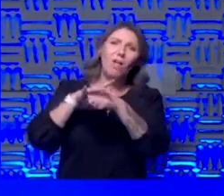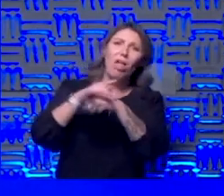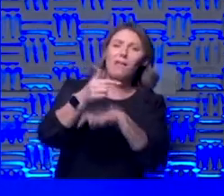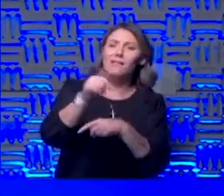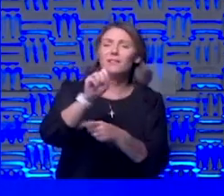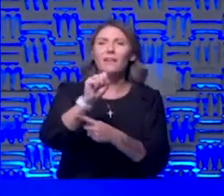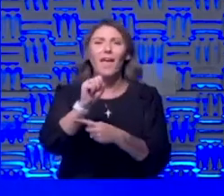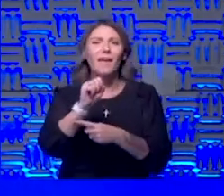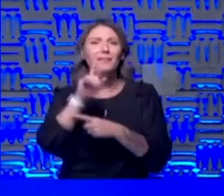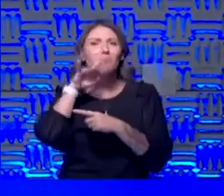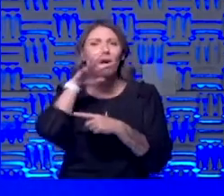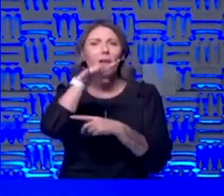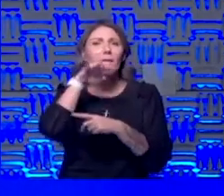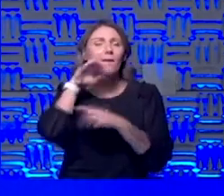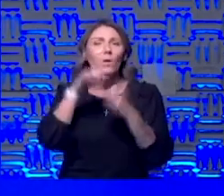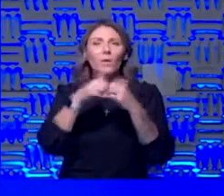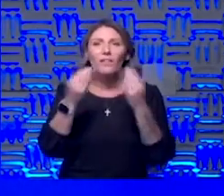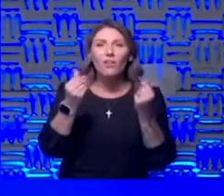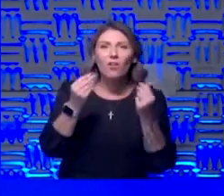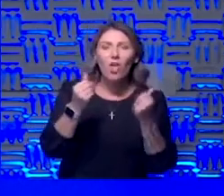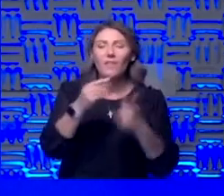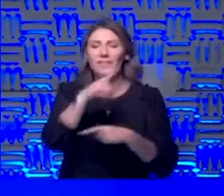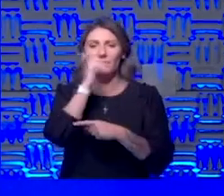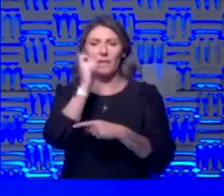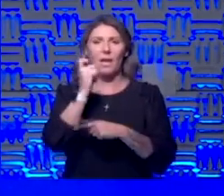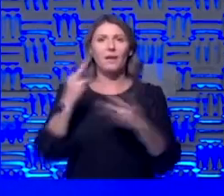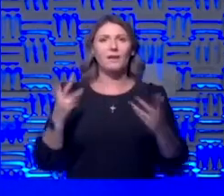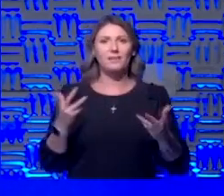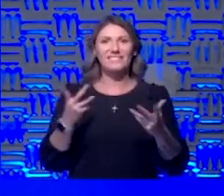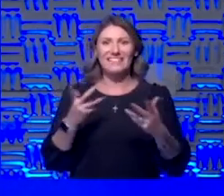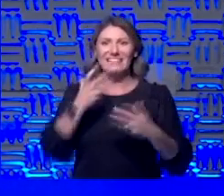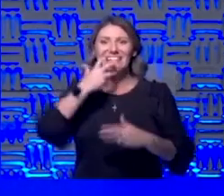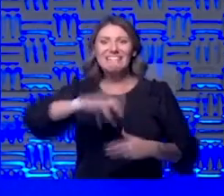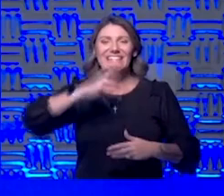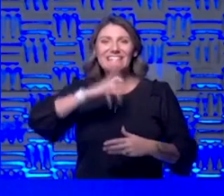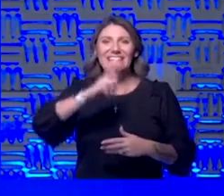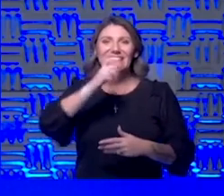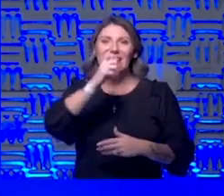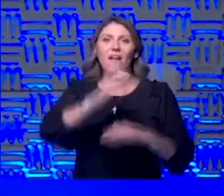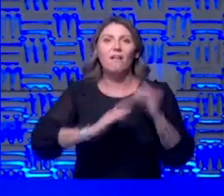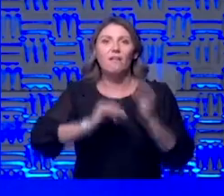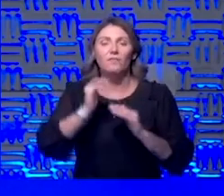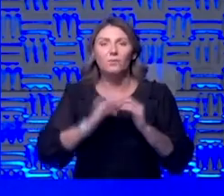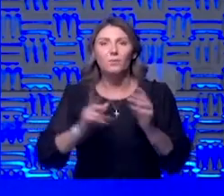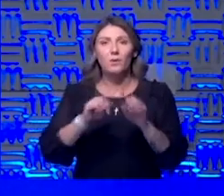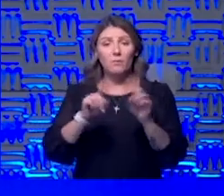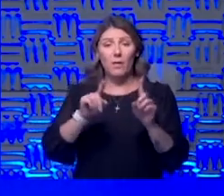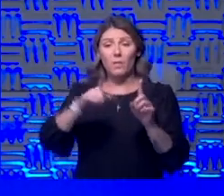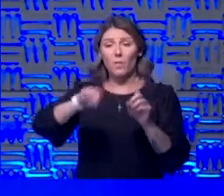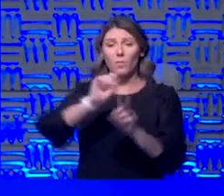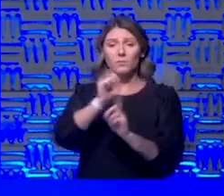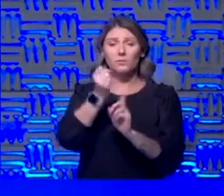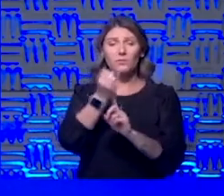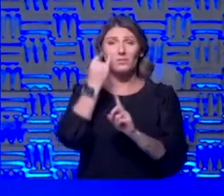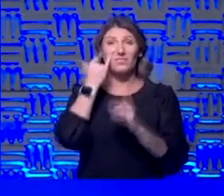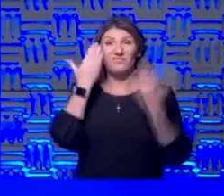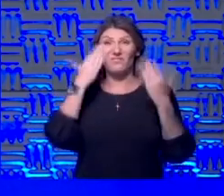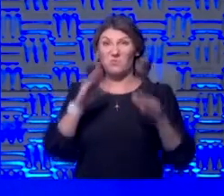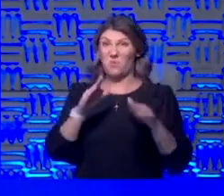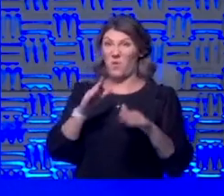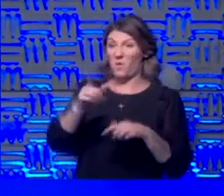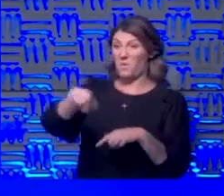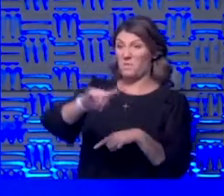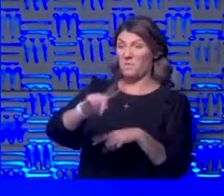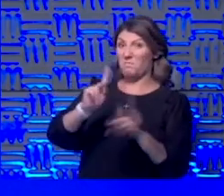cloth or surgical masks it's more because of the heat is certainly uncomfortable but in those situations if you don't really know who's in everybody